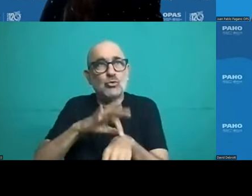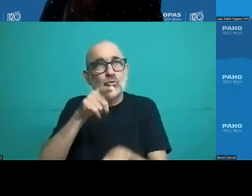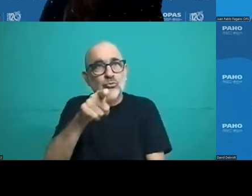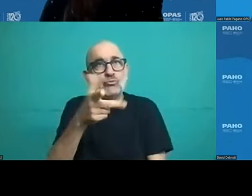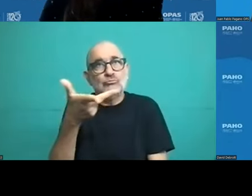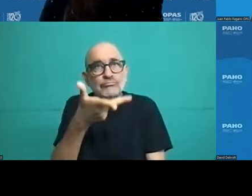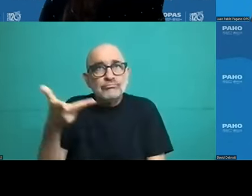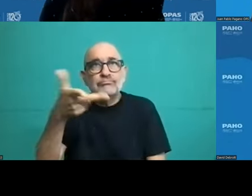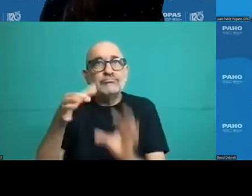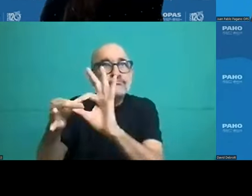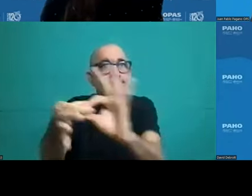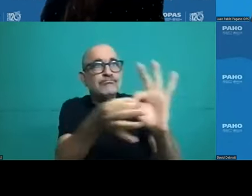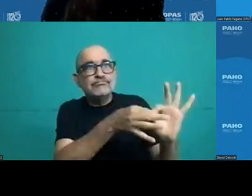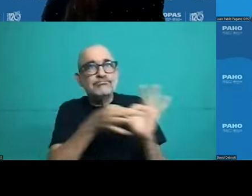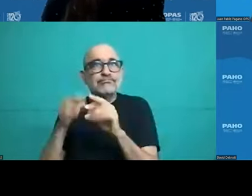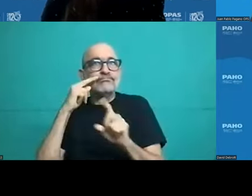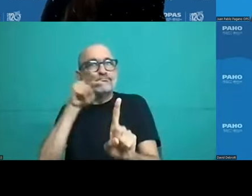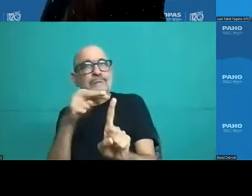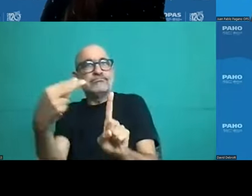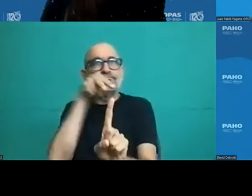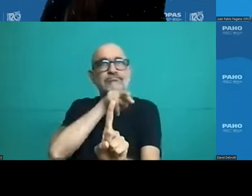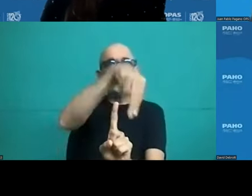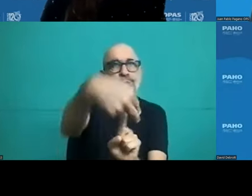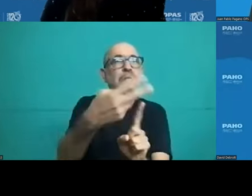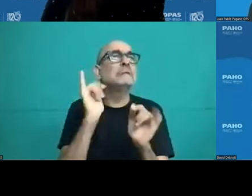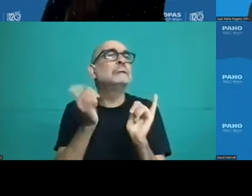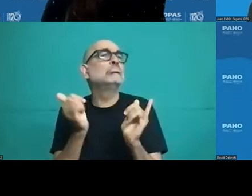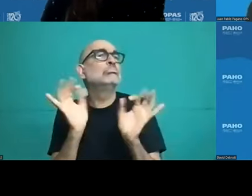organization sent from the standpoint, I would like to turn over to